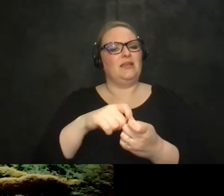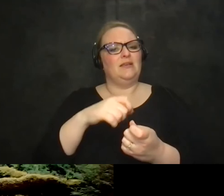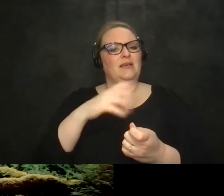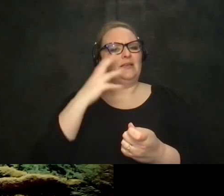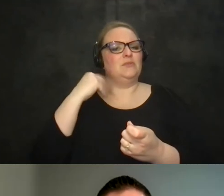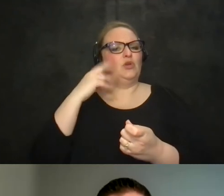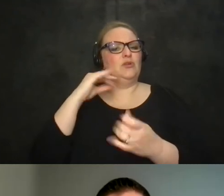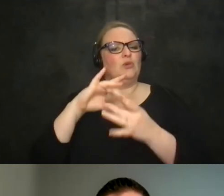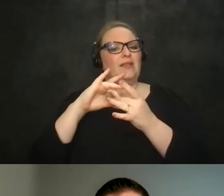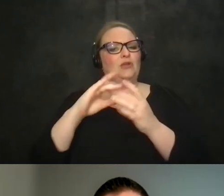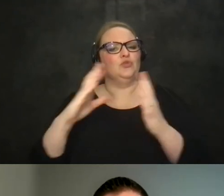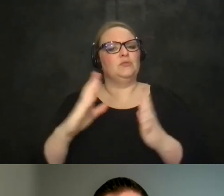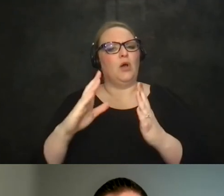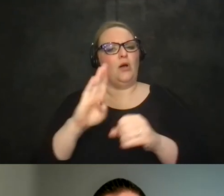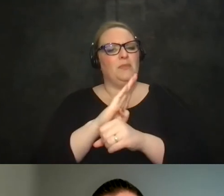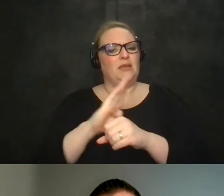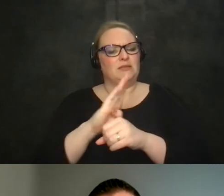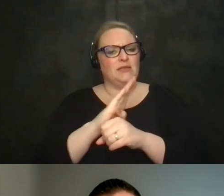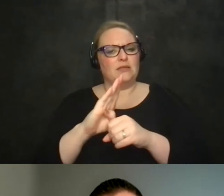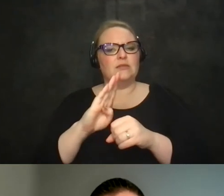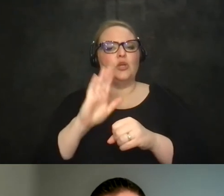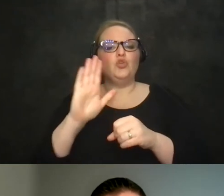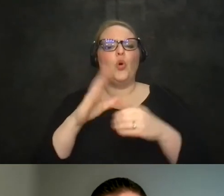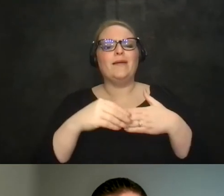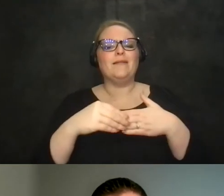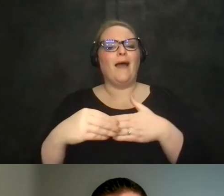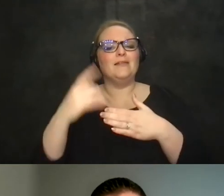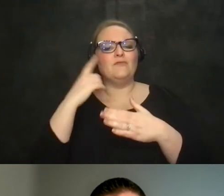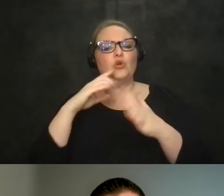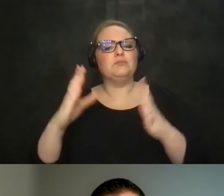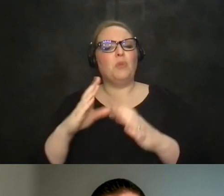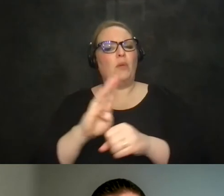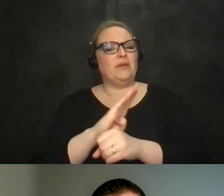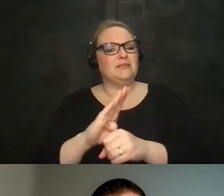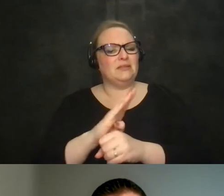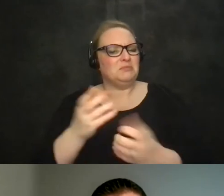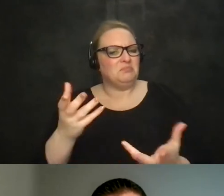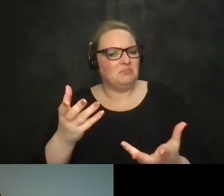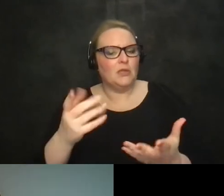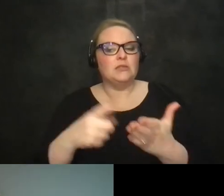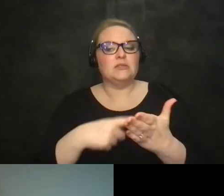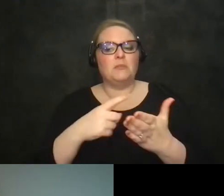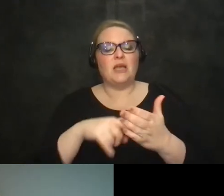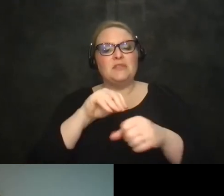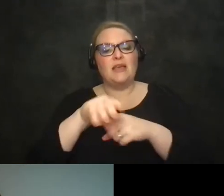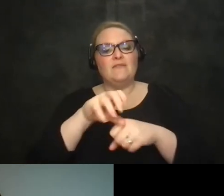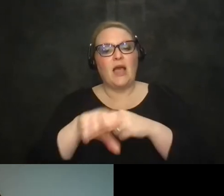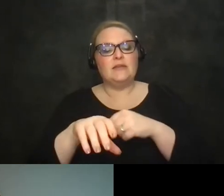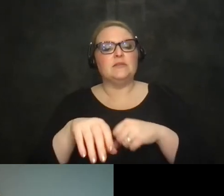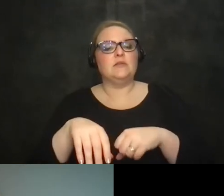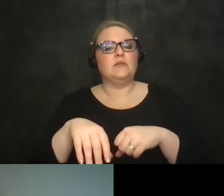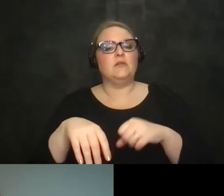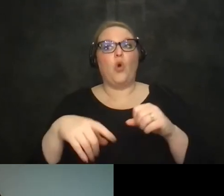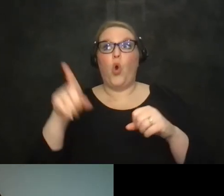where would you give guidance to small businesses because sometimes the advice such as looking at this